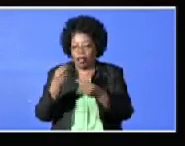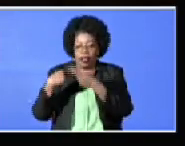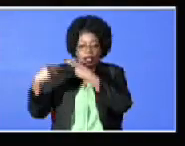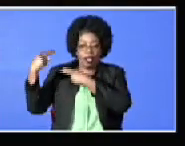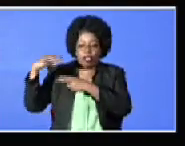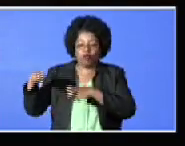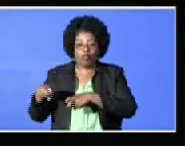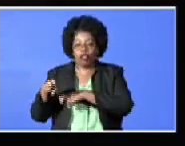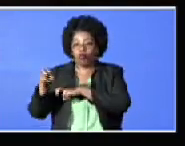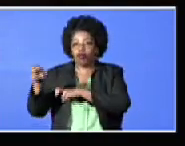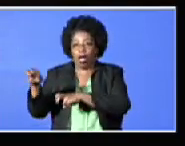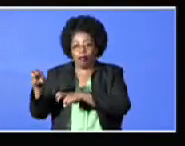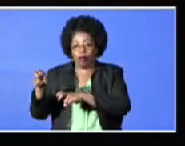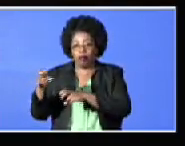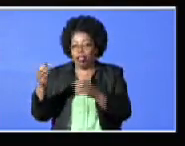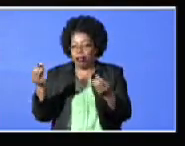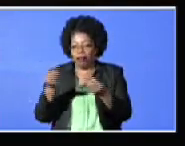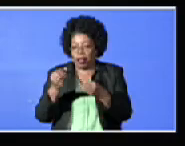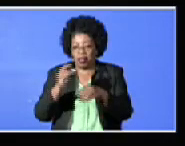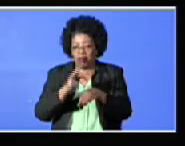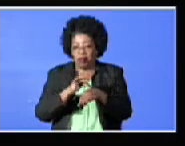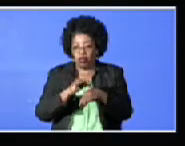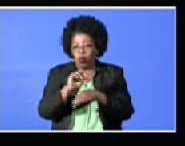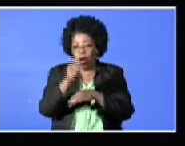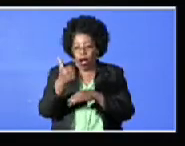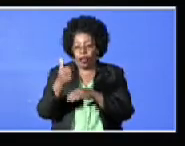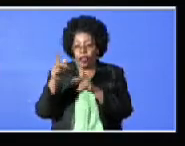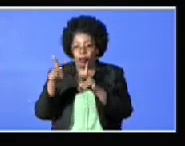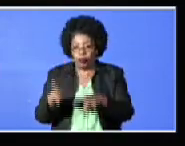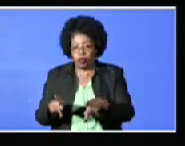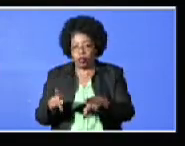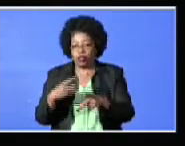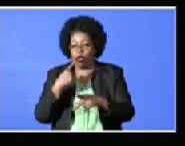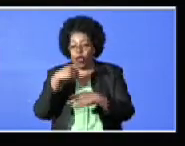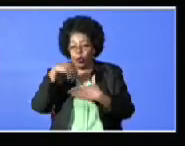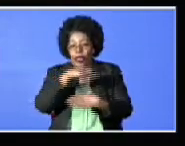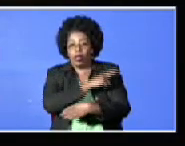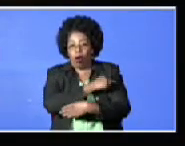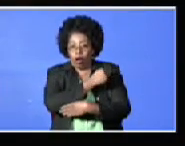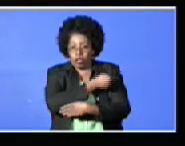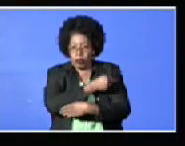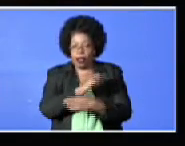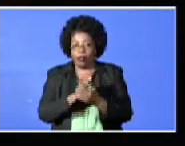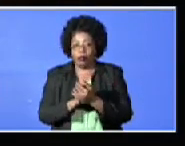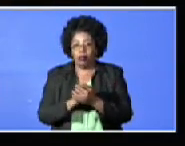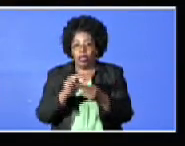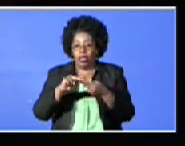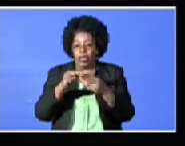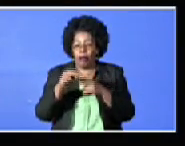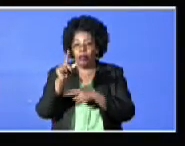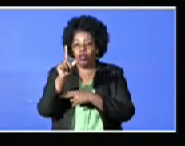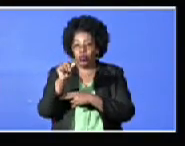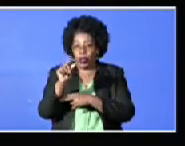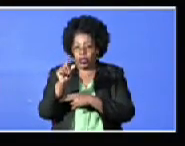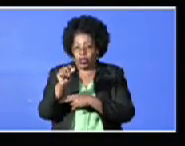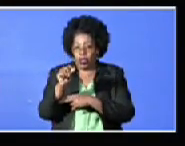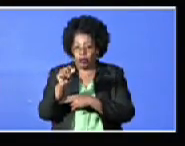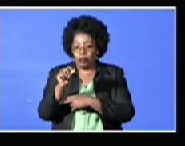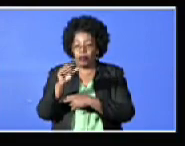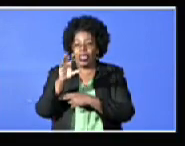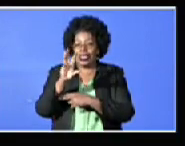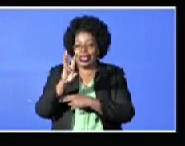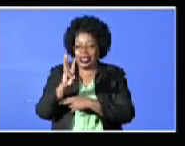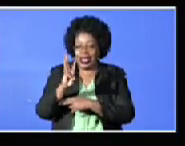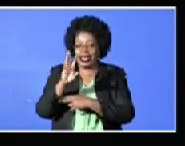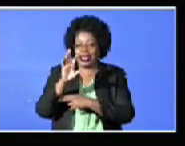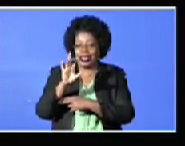of travel and no direct link to other cases who remains hospitalized. COVID-19 case number 20 is a 96